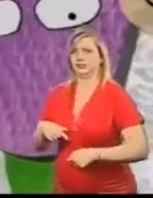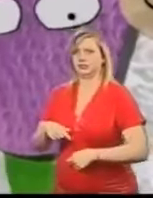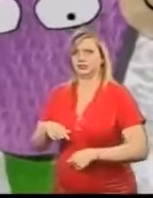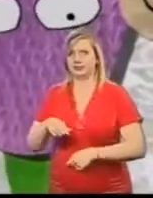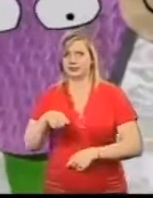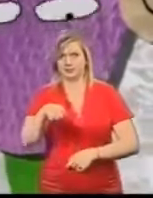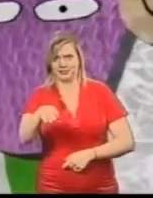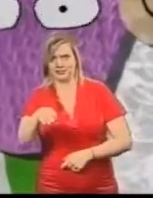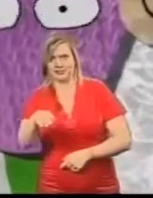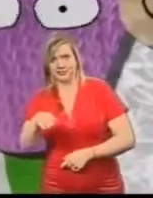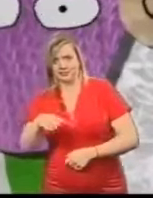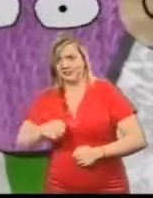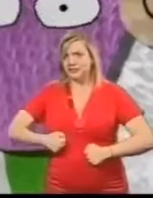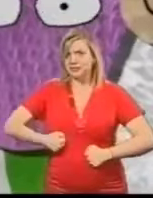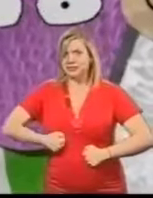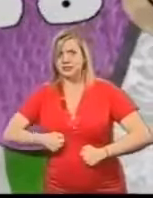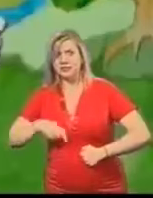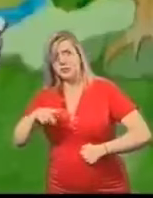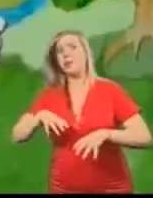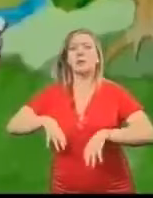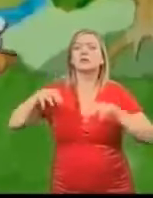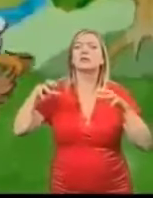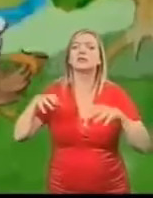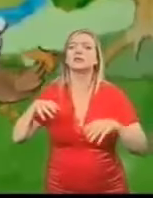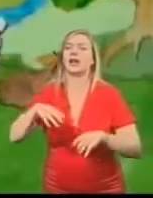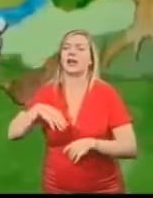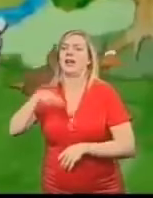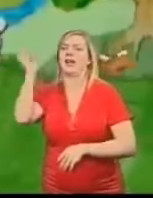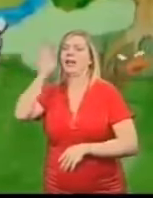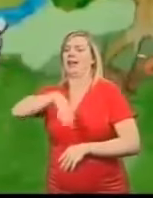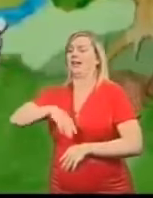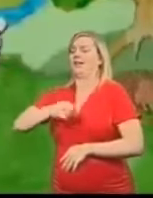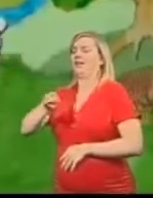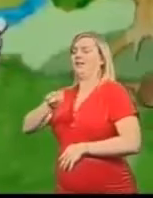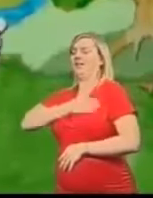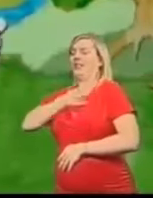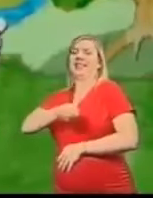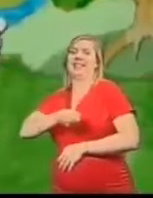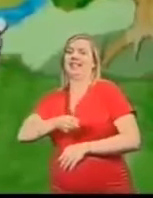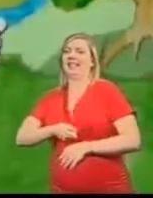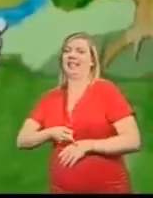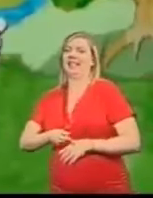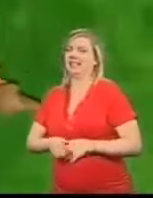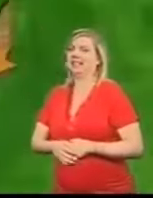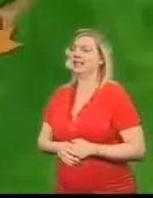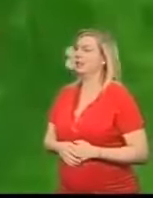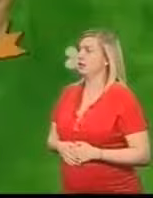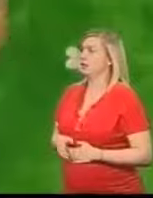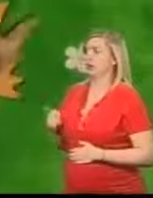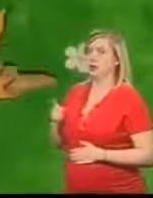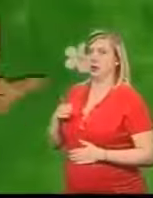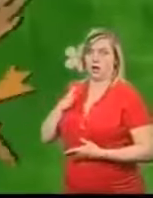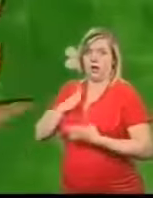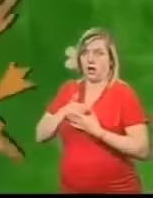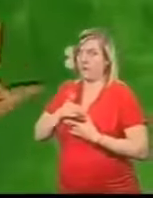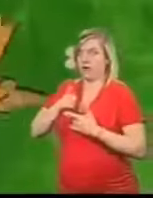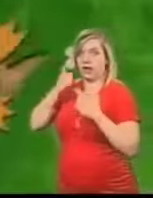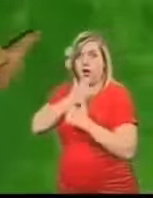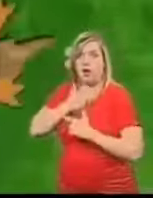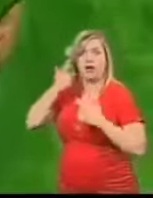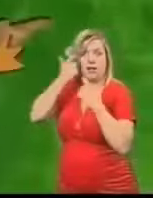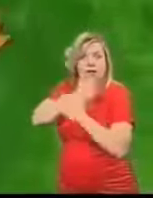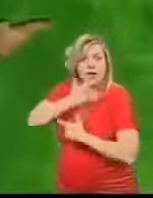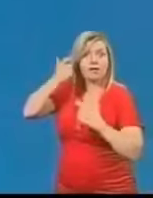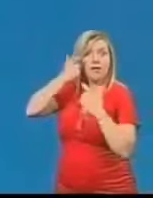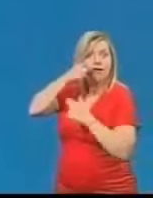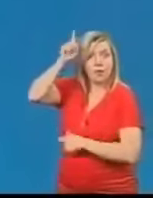You stand up to a monster Said Daphne That's the funniest thing I've ever heard And do you know Daphne never stopped laughing For the